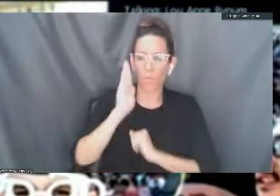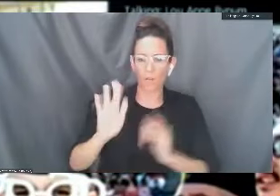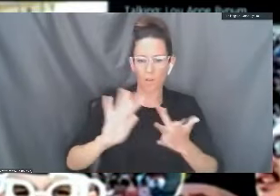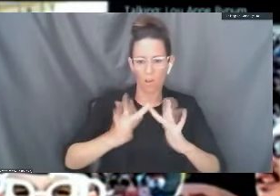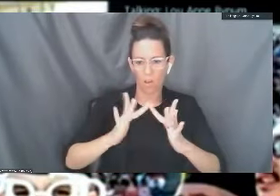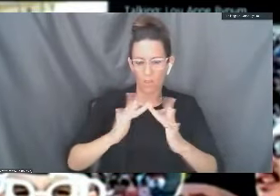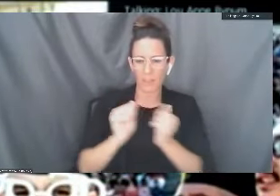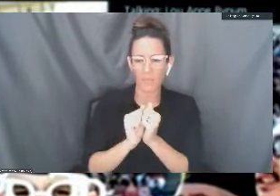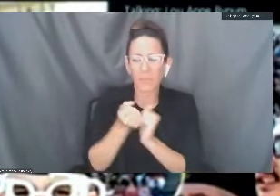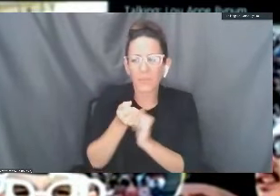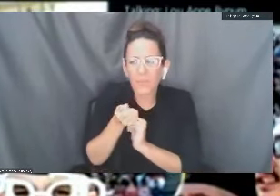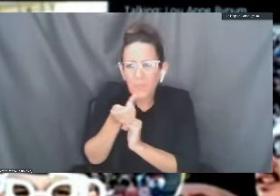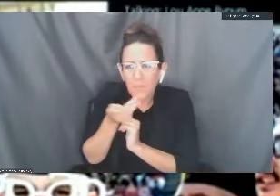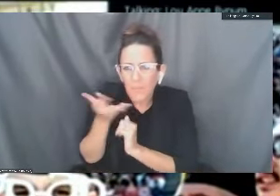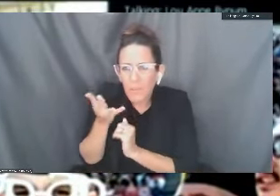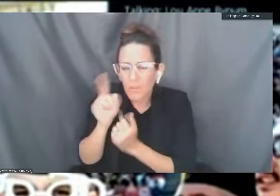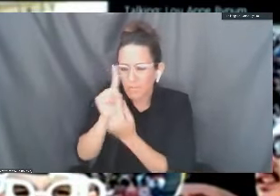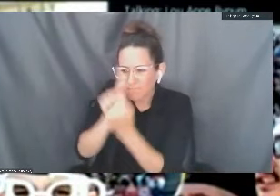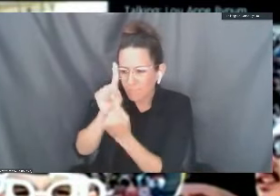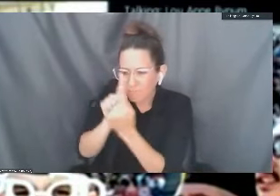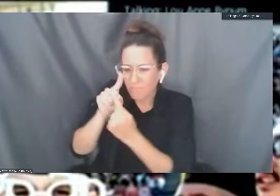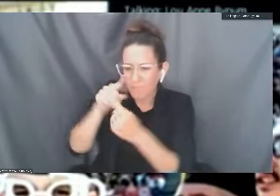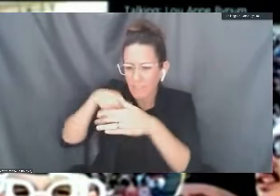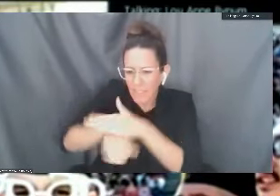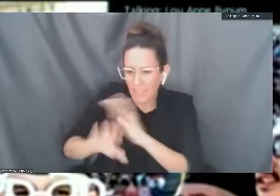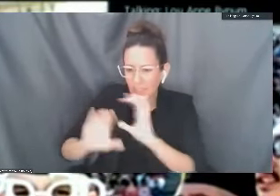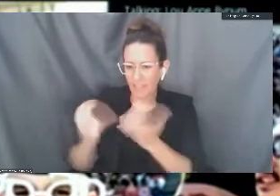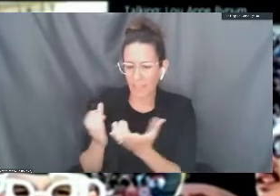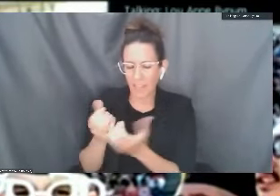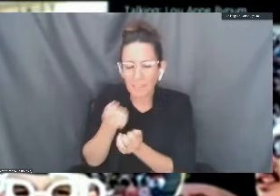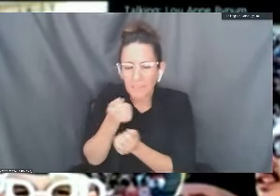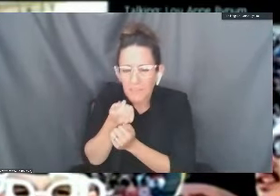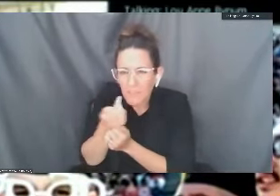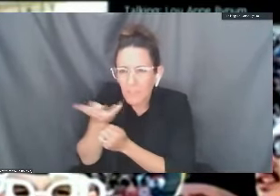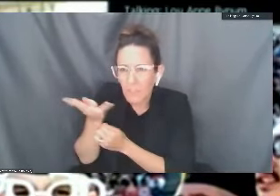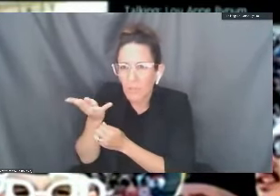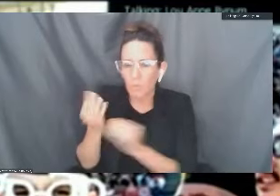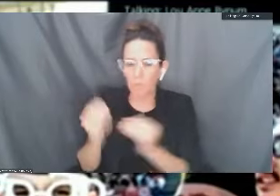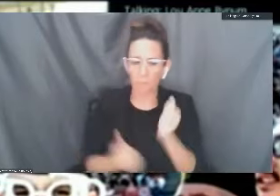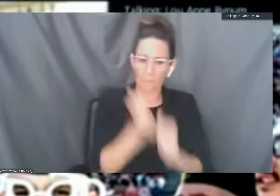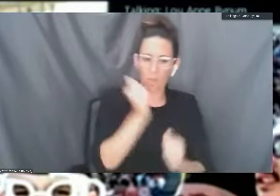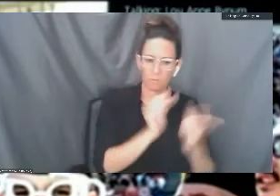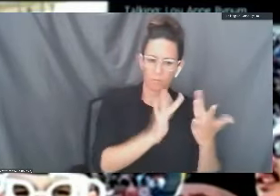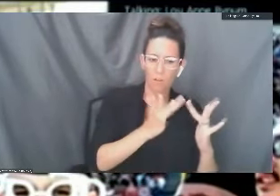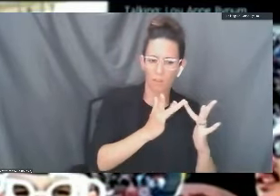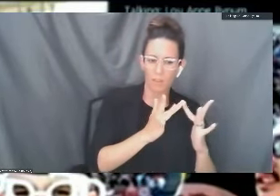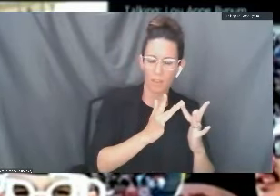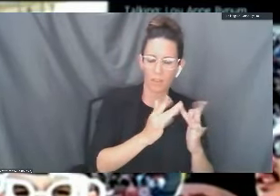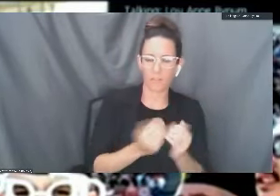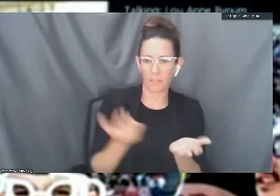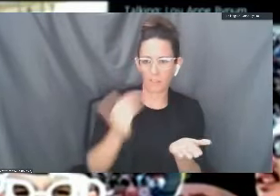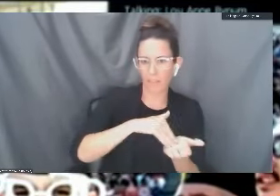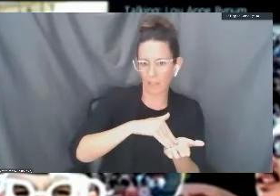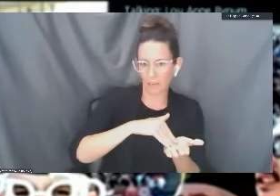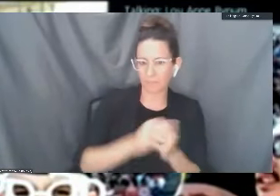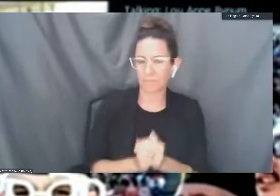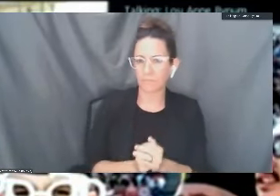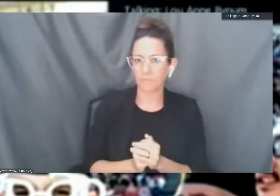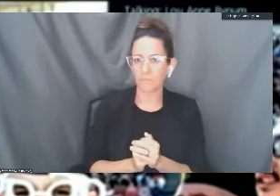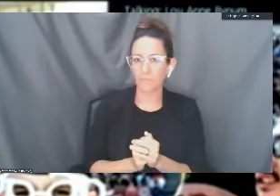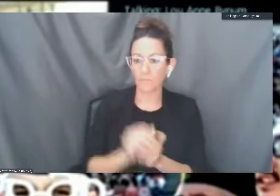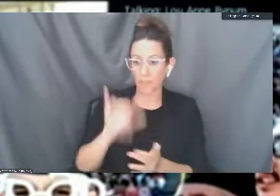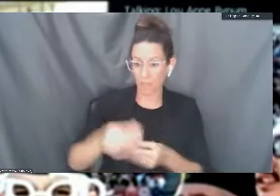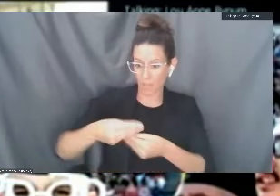very limited face to face participation in a few courses. We will have a list of those courses up